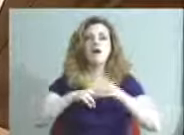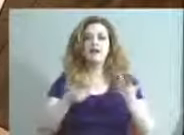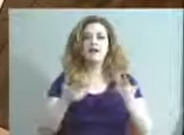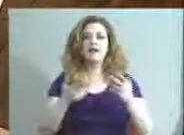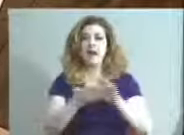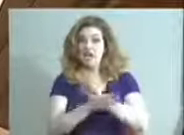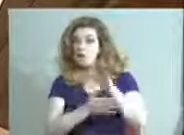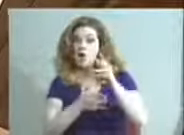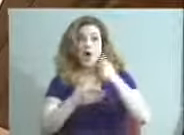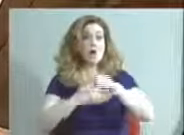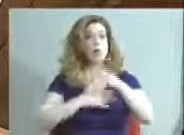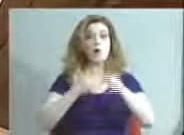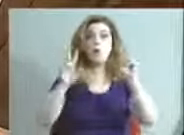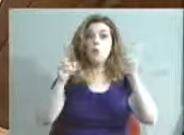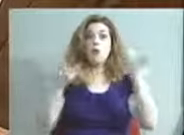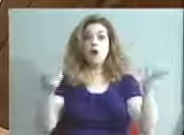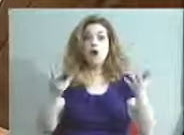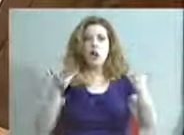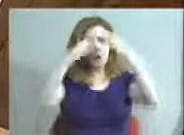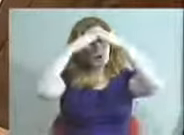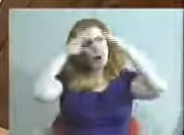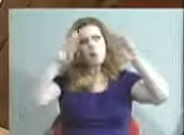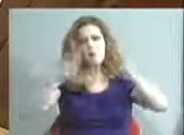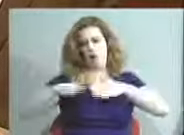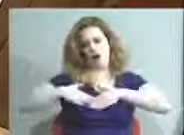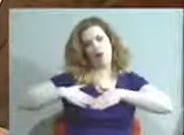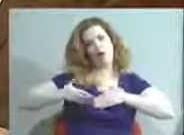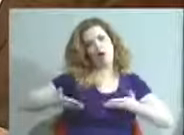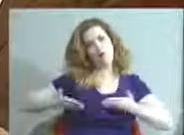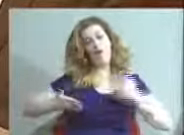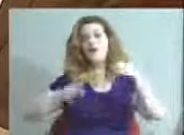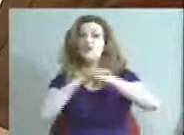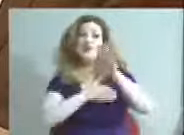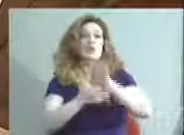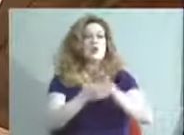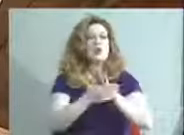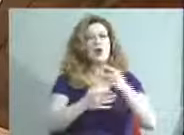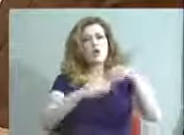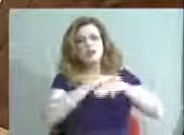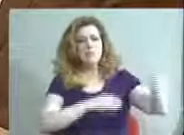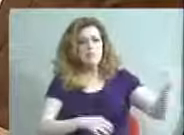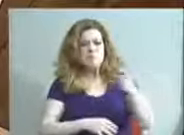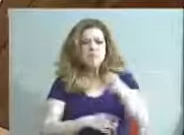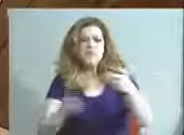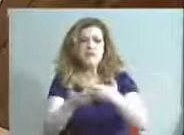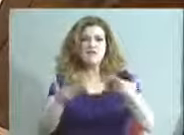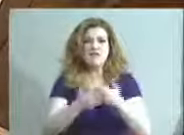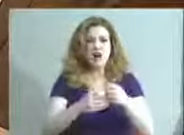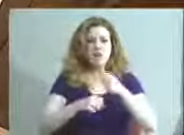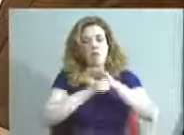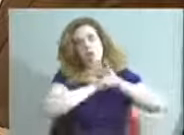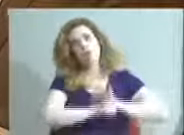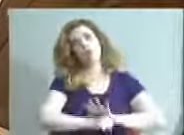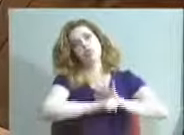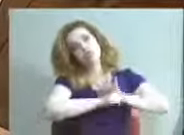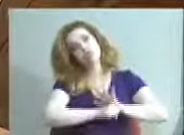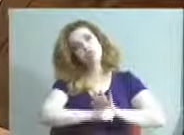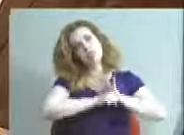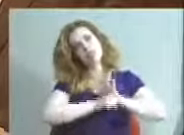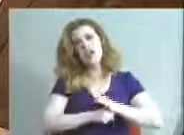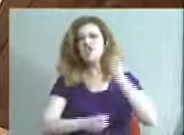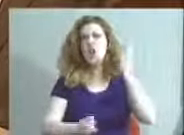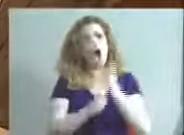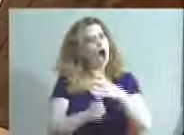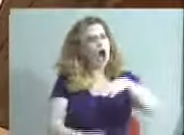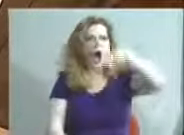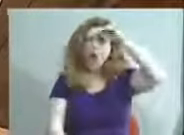open mind, open heart. And if you're coming to school and you're coming from an environment that's basically a post-traumatic stress environment, it is hard